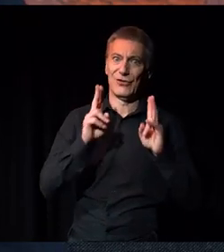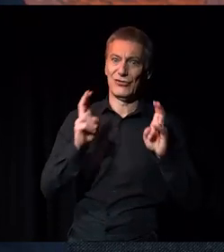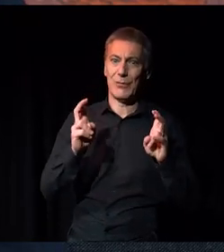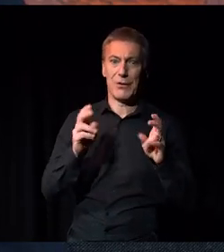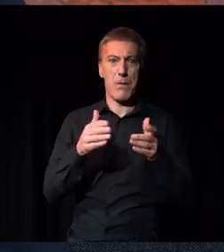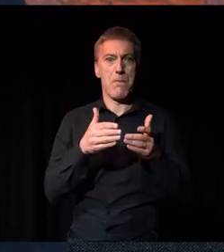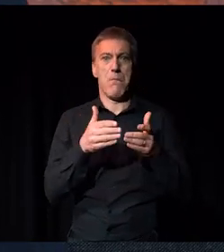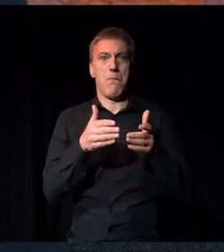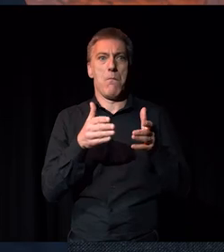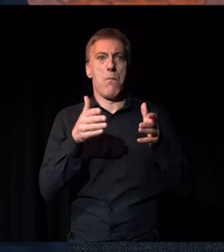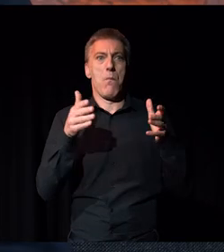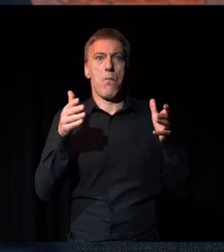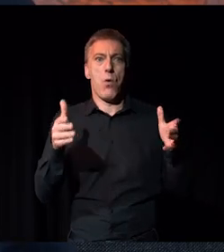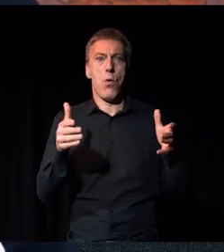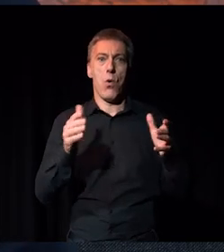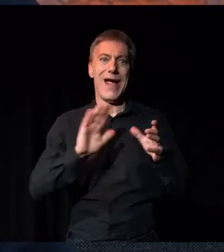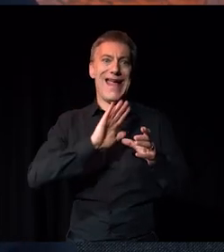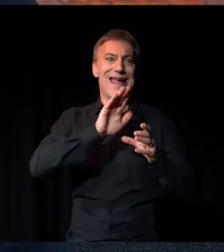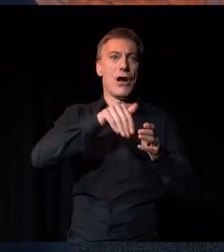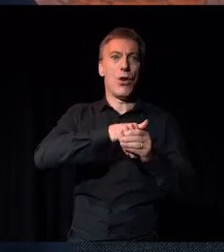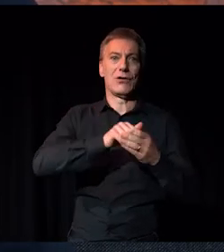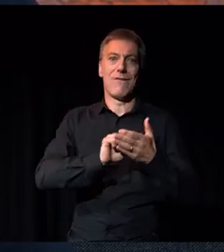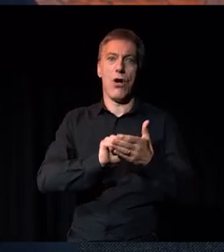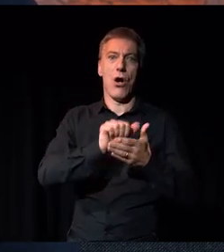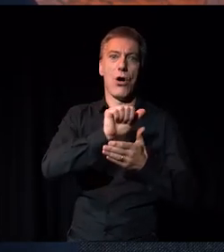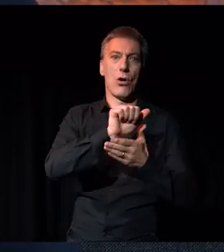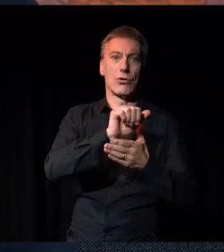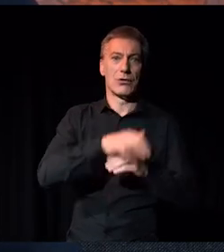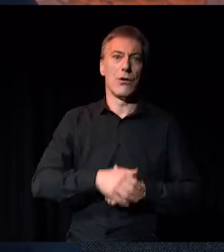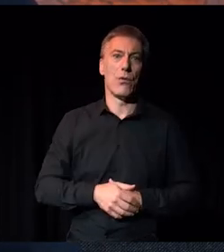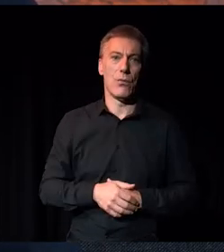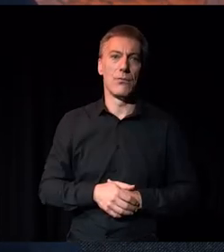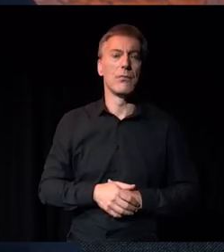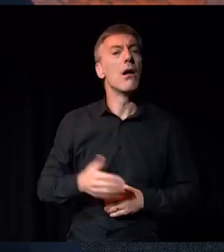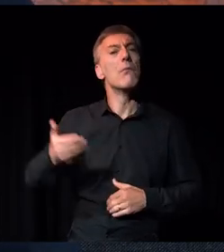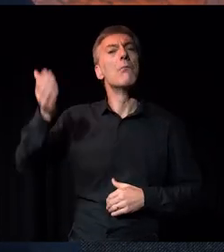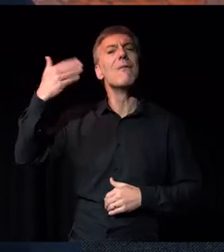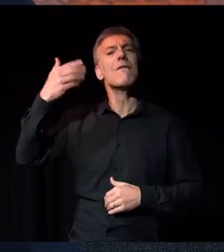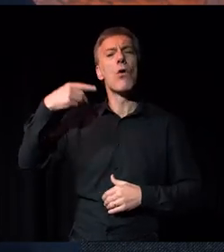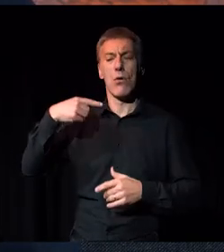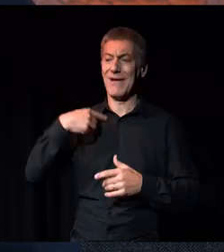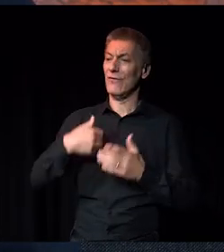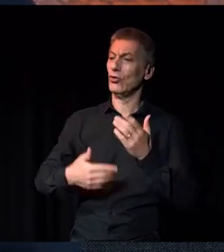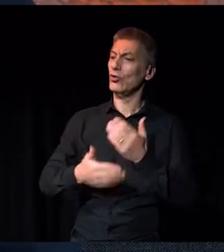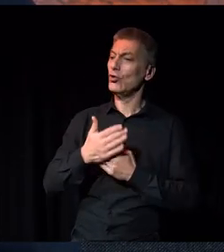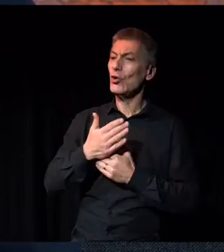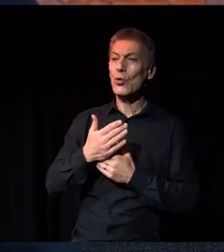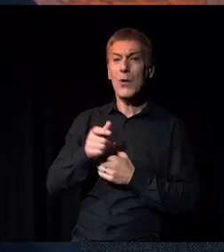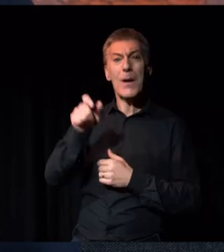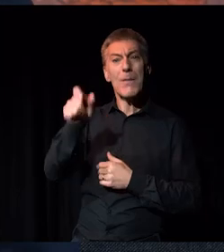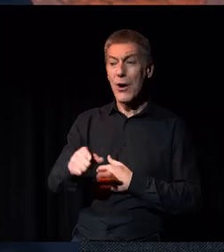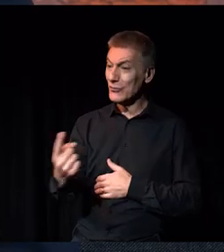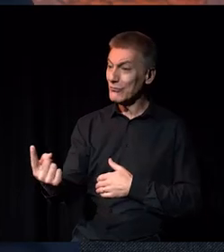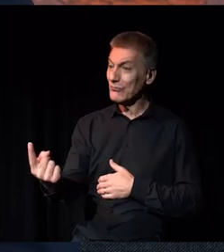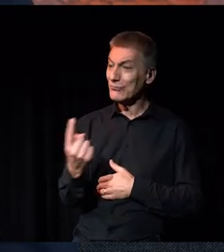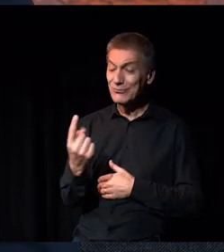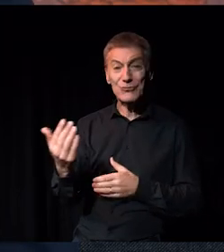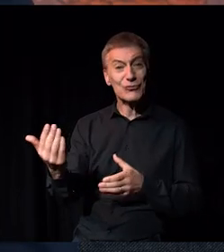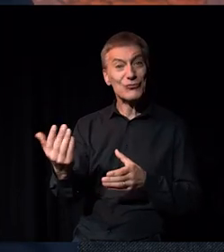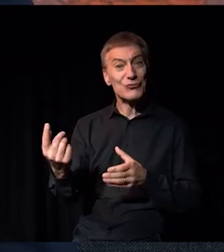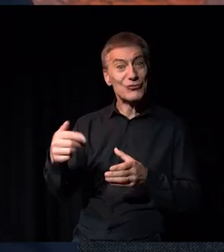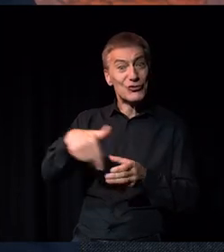inclusive cultures. But in the past, there's always been a focus on when new people join the organisation, particularly people from